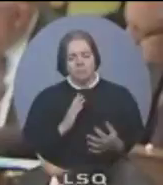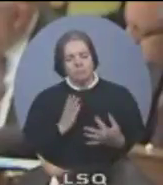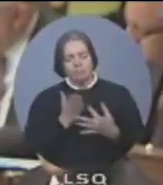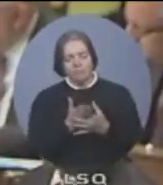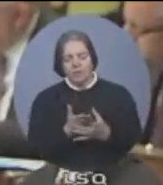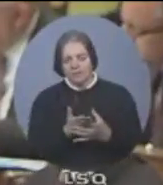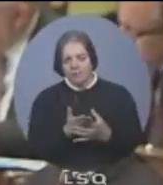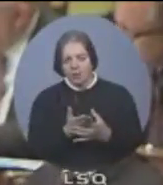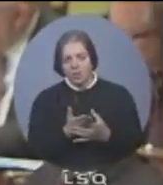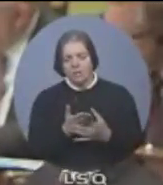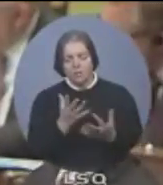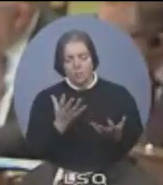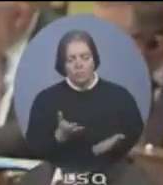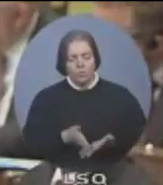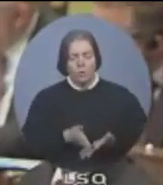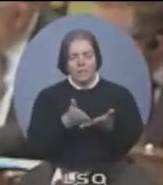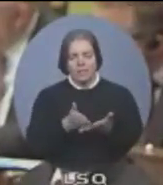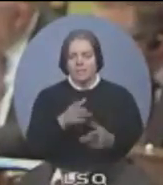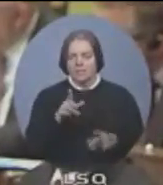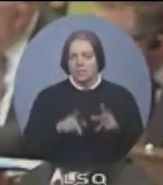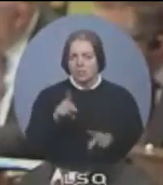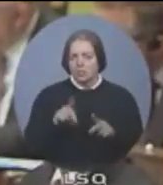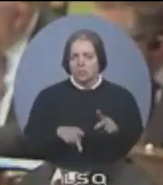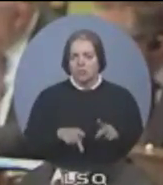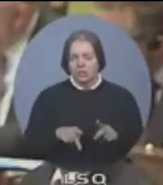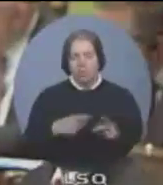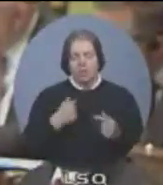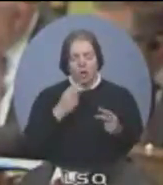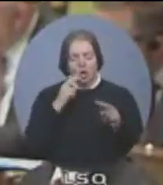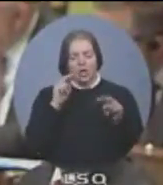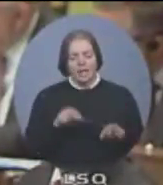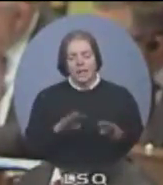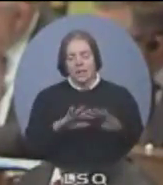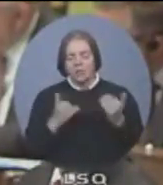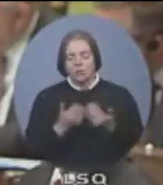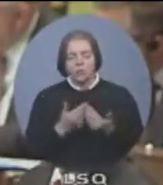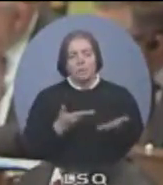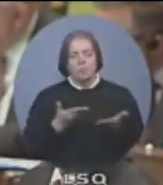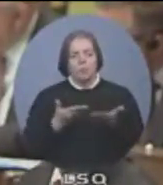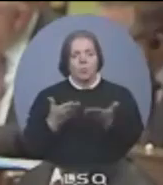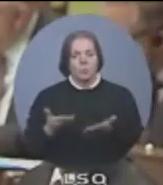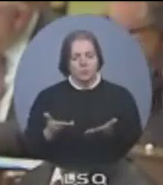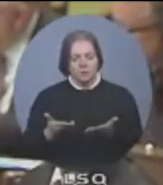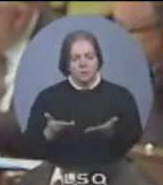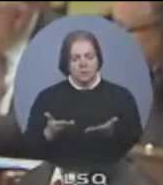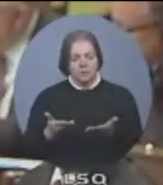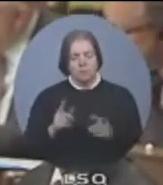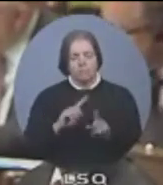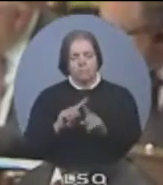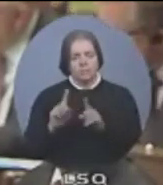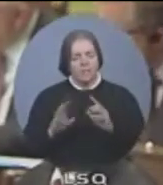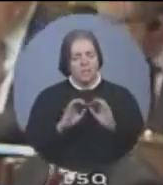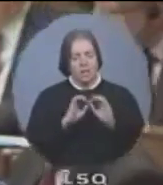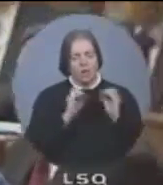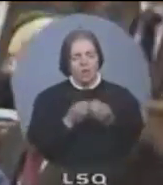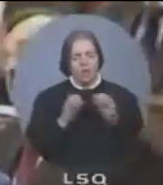accepting and considering proposals from all various people and organizations, including members of Kairos. Thank you.